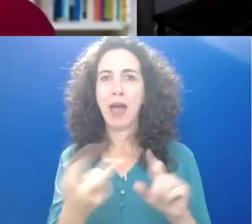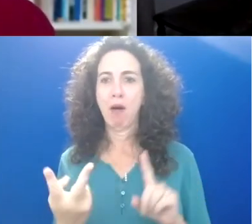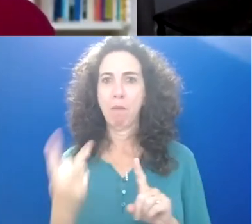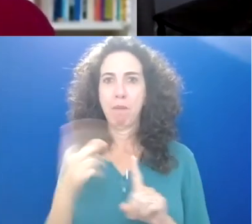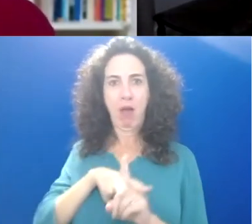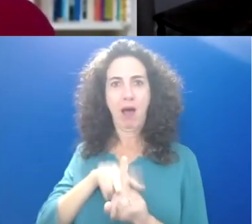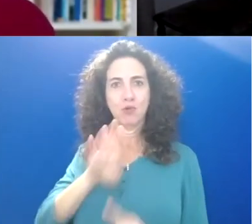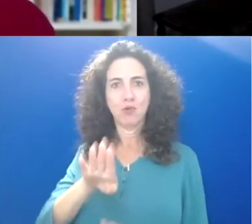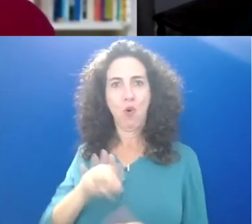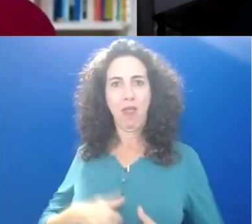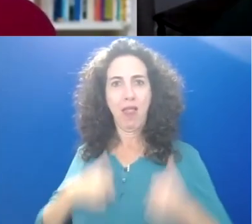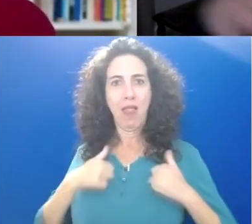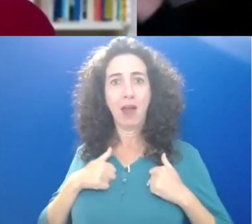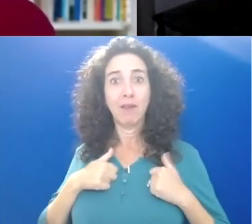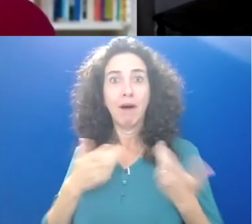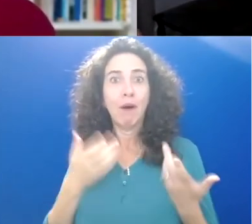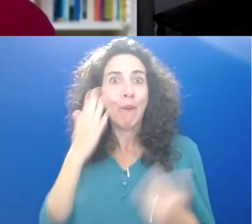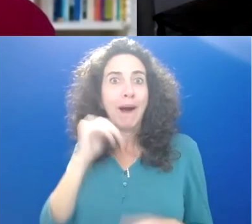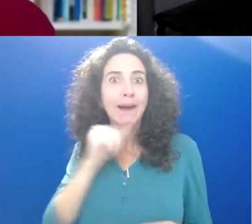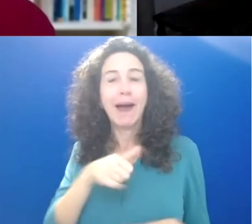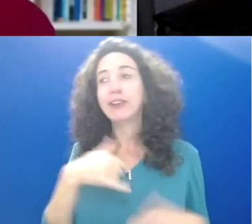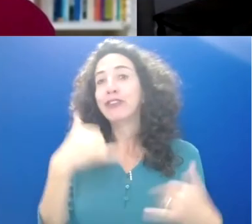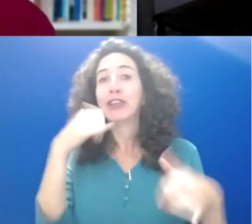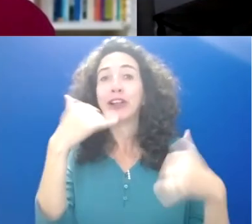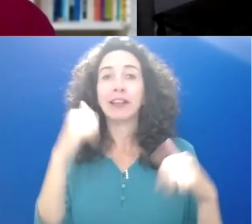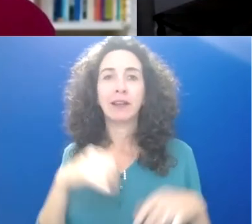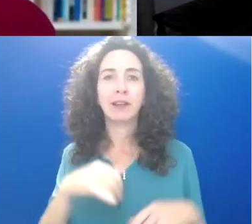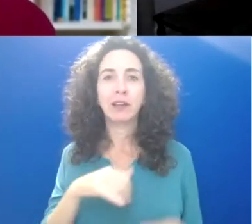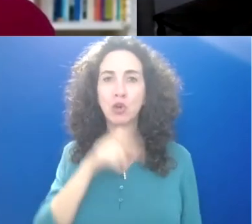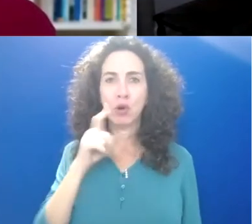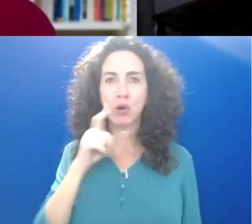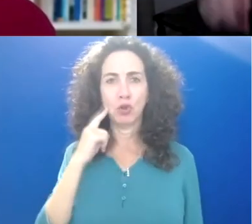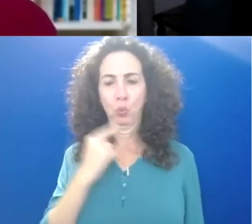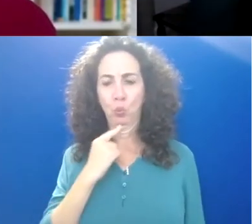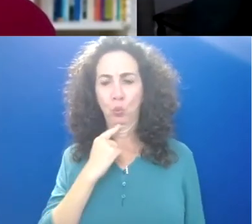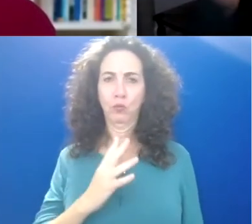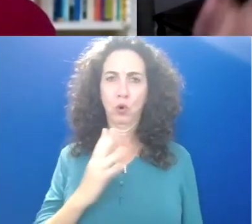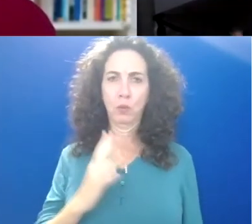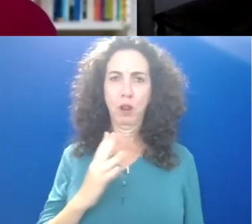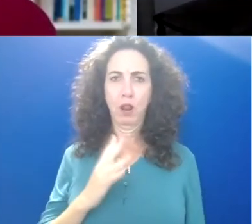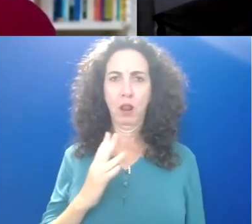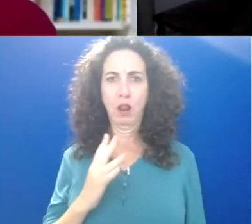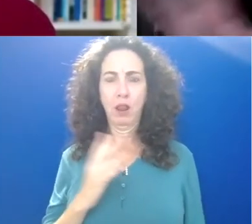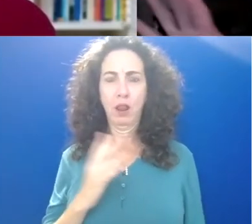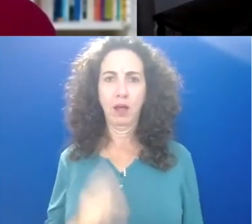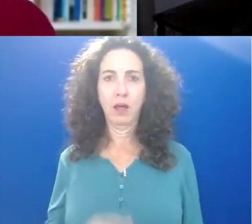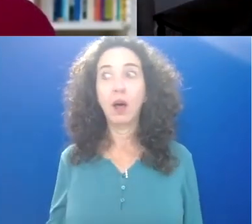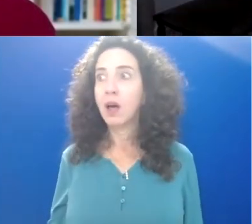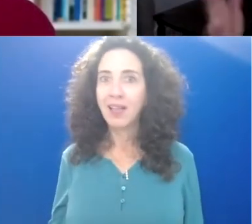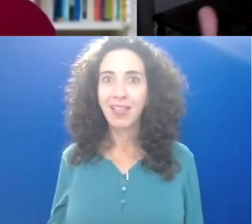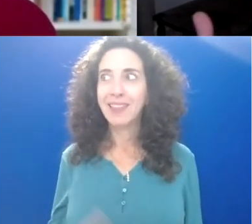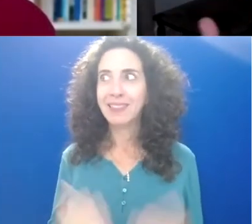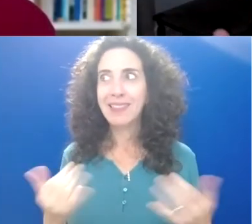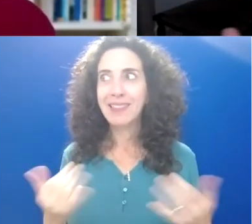be a little bit silly. Like, let's just forget about formality for a little bit. It's like year two, almost into year three of this pandemic. Just let,